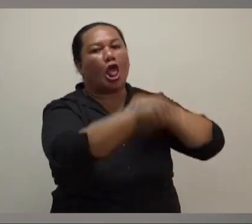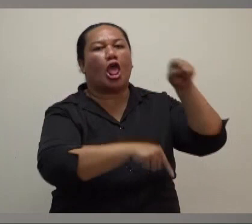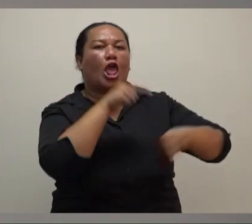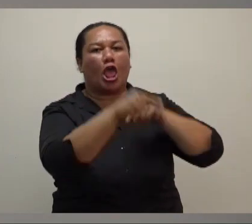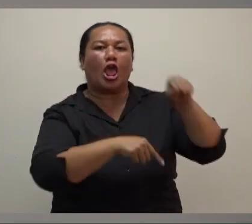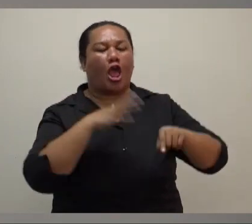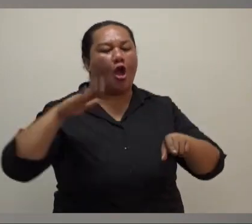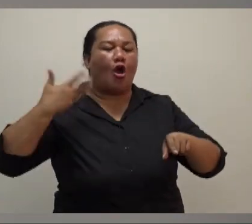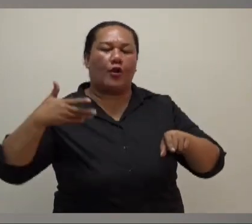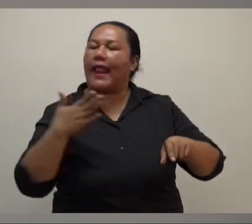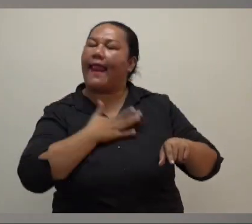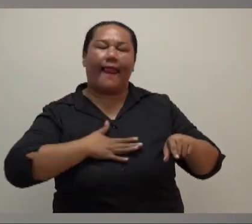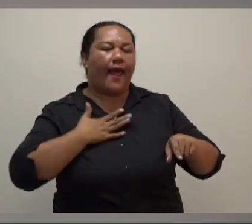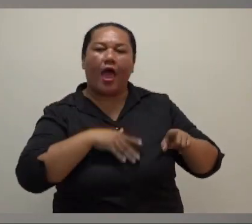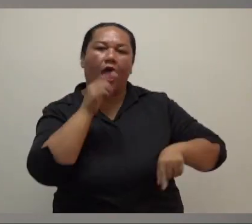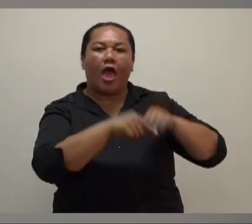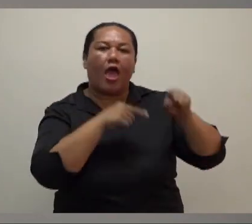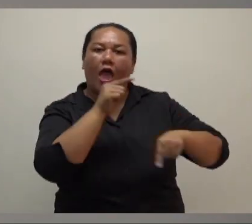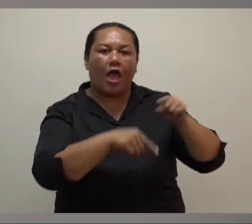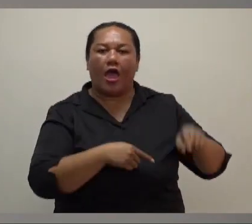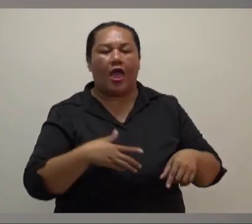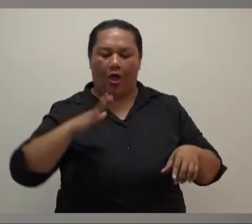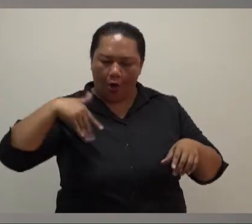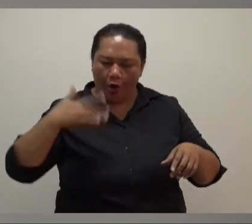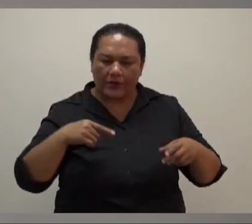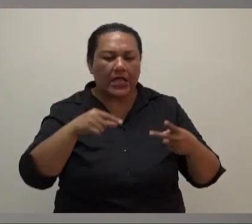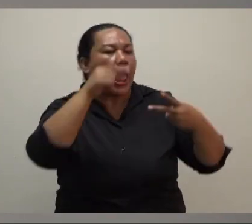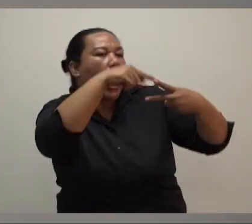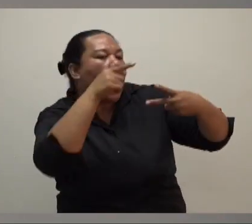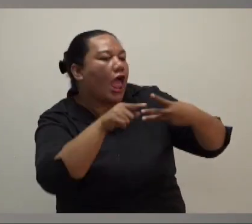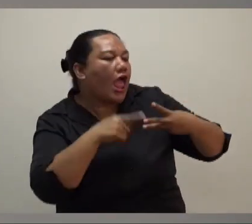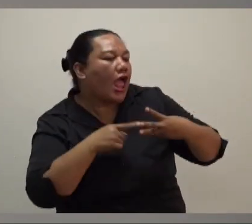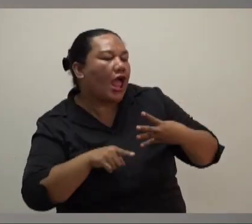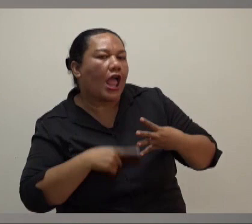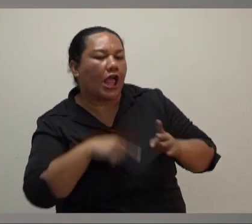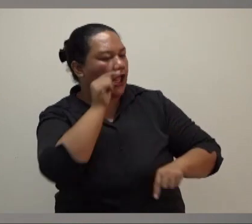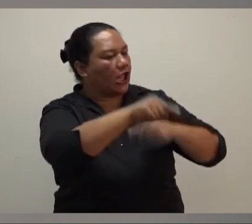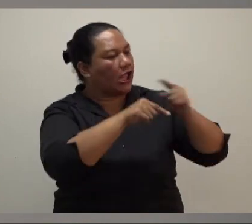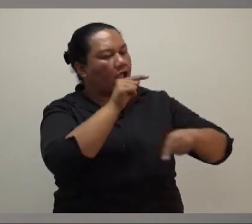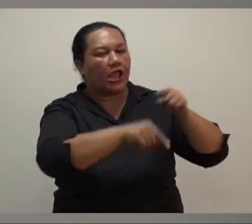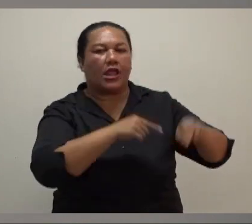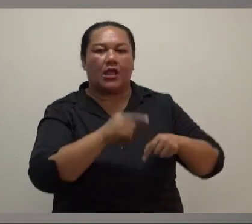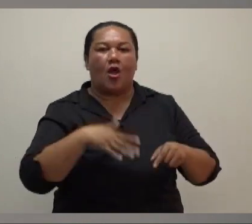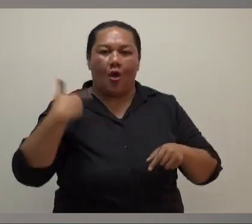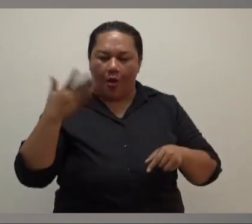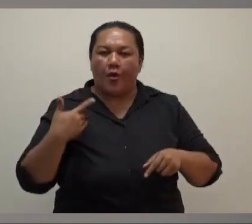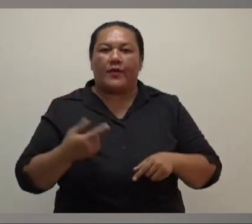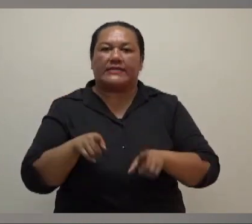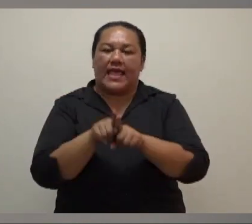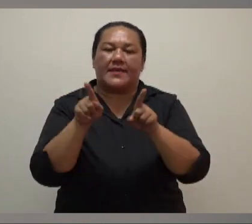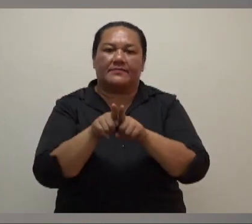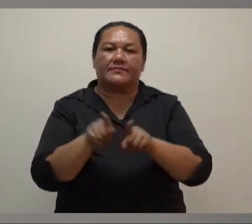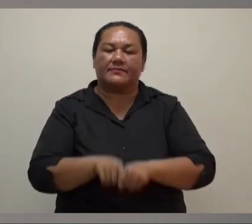country, what's the long-term view. None of these political parties or politicians have actually presented a wholesome policy statement.